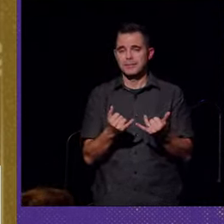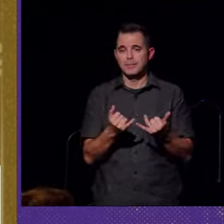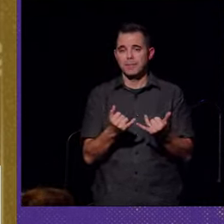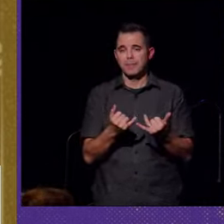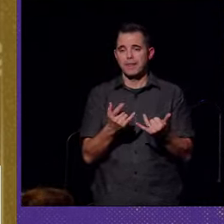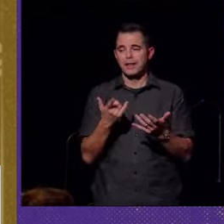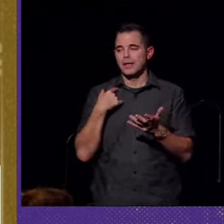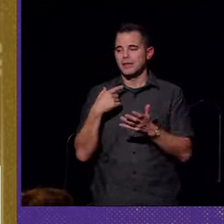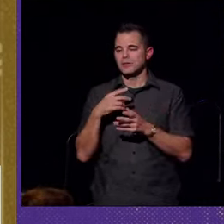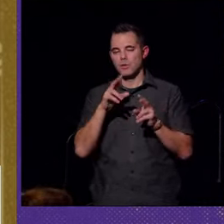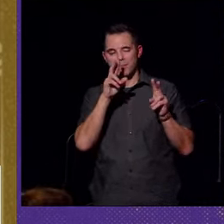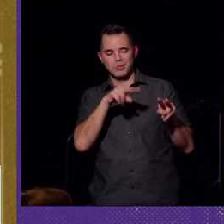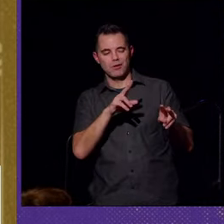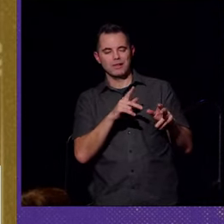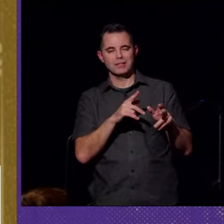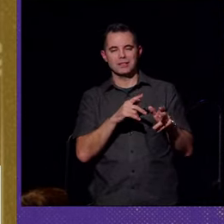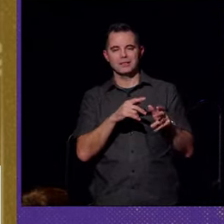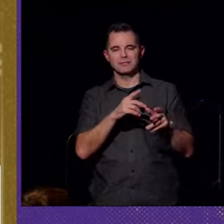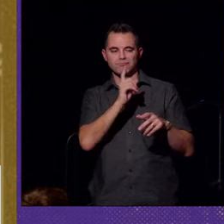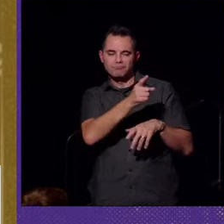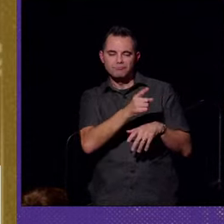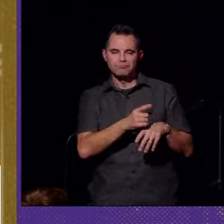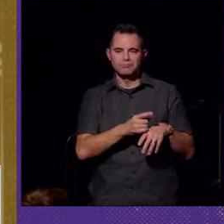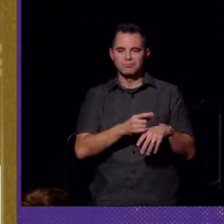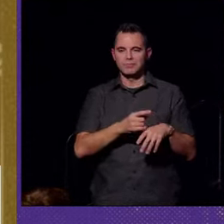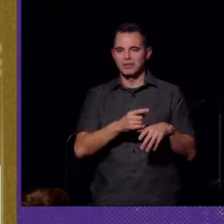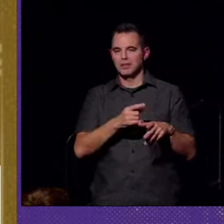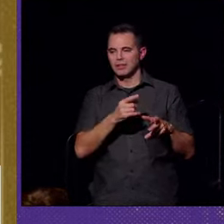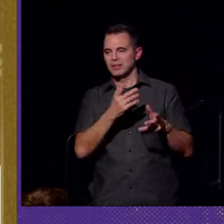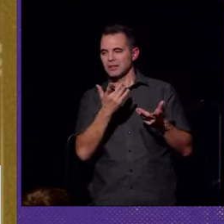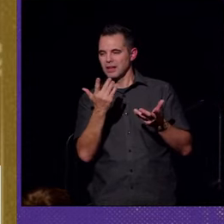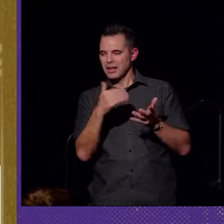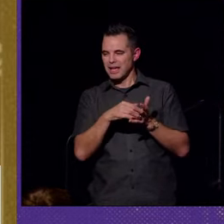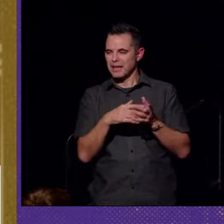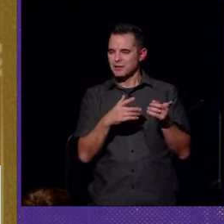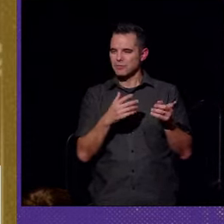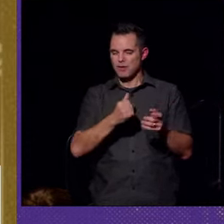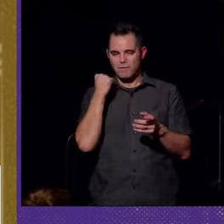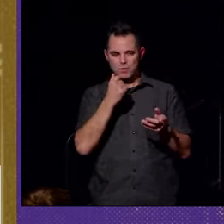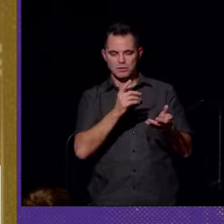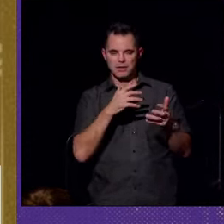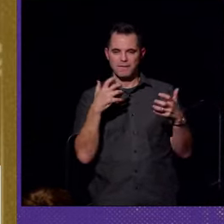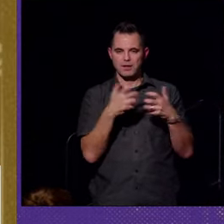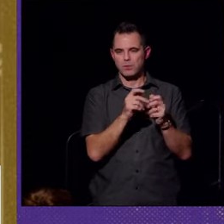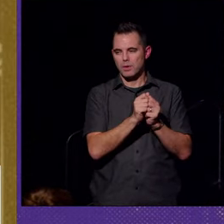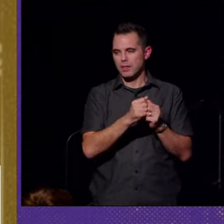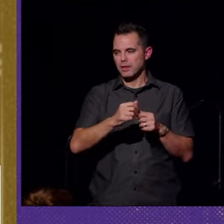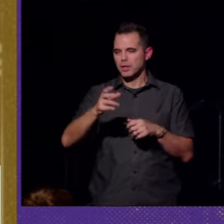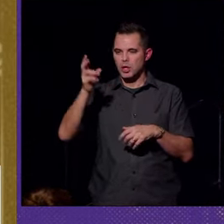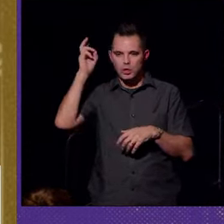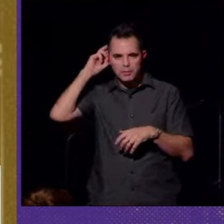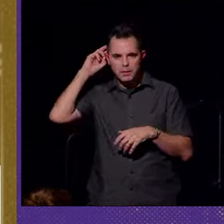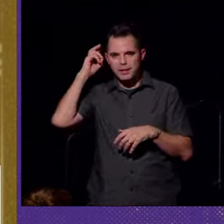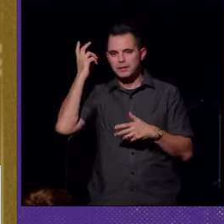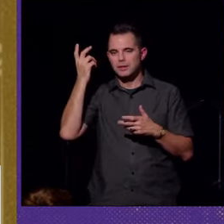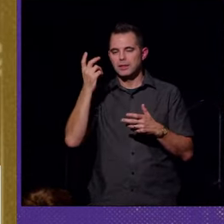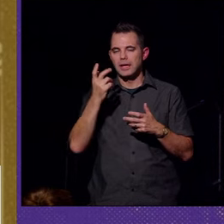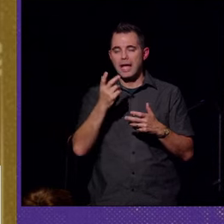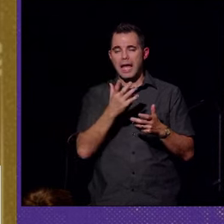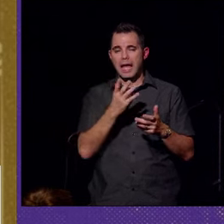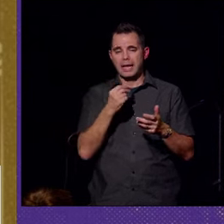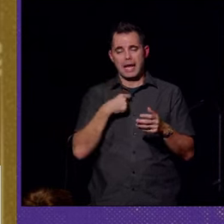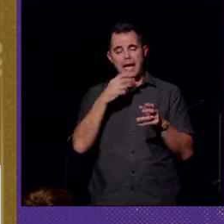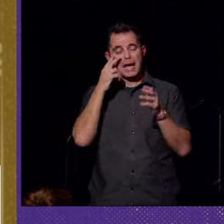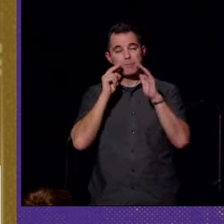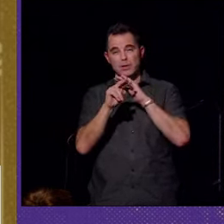form of paternalistic reprimands commonly leveled against those who refuse to be fitted with a cochlear implant. And I